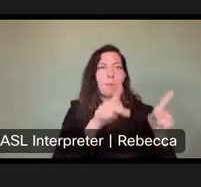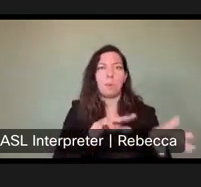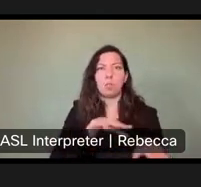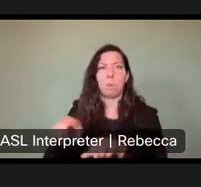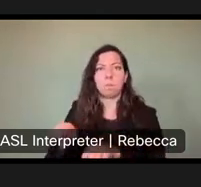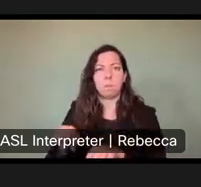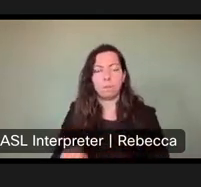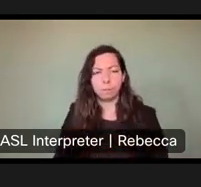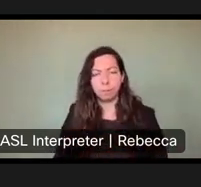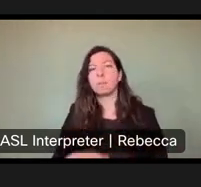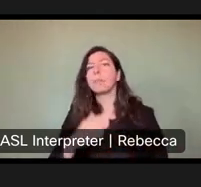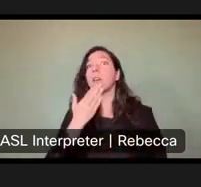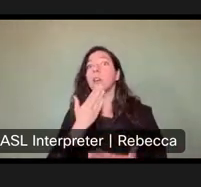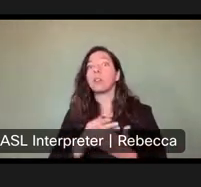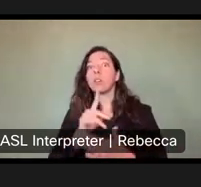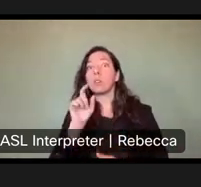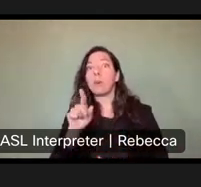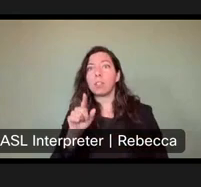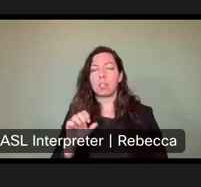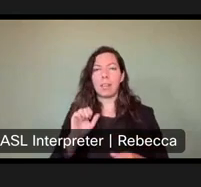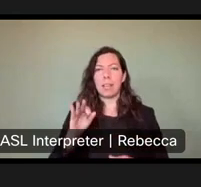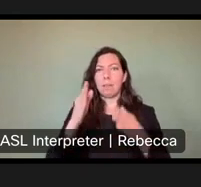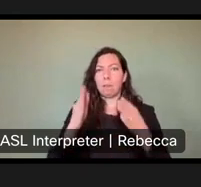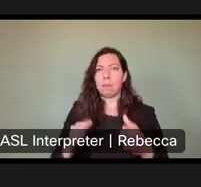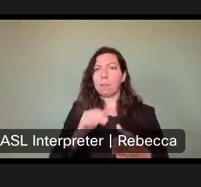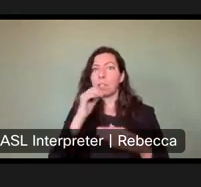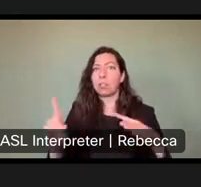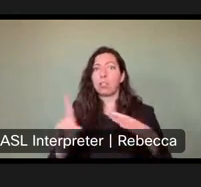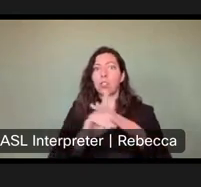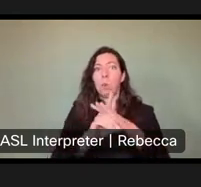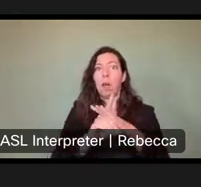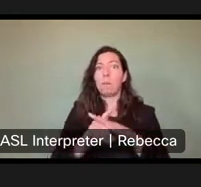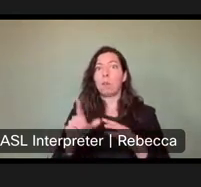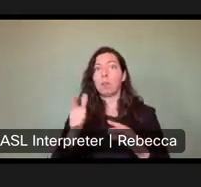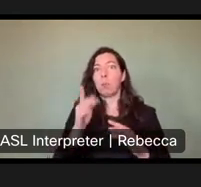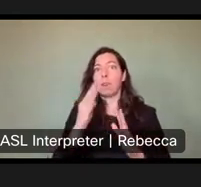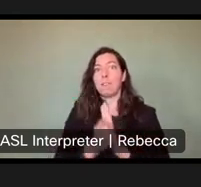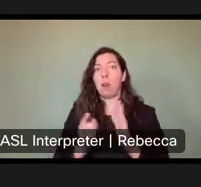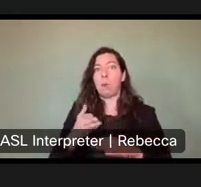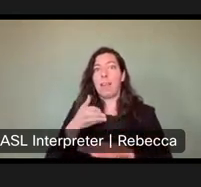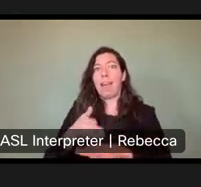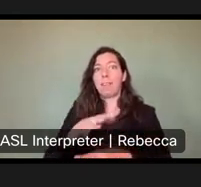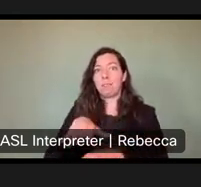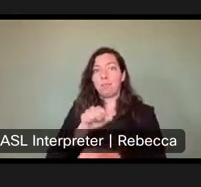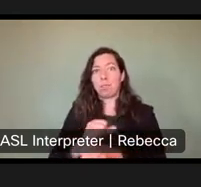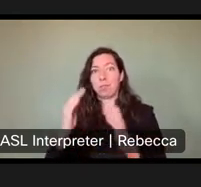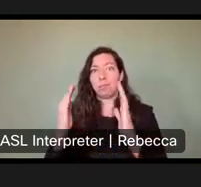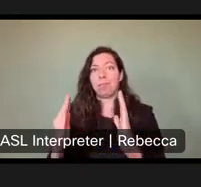cancel reservations. If somebody doesn't show up if they're not there. Uh, 24 hours after their reservation deadline.